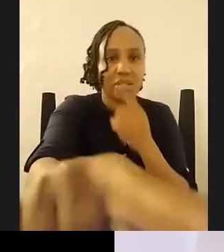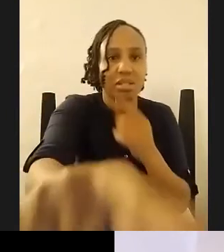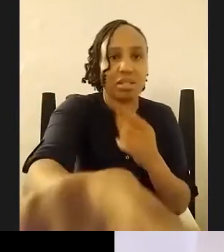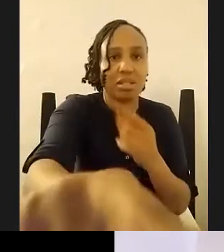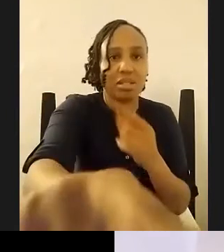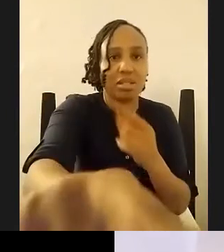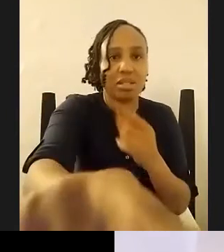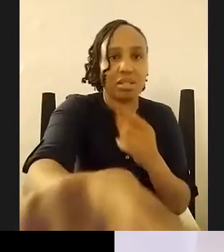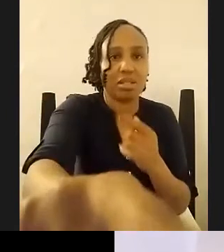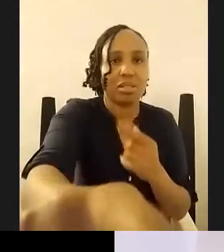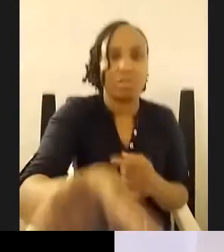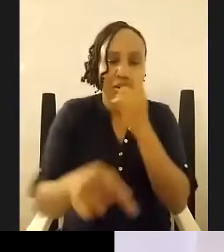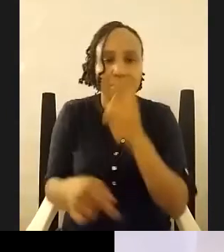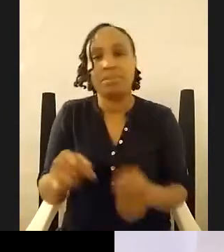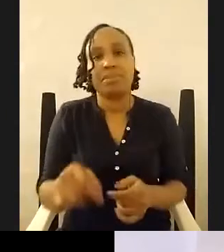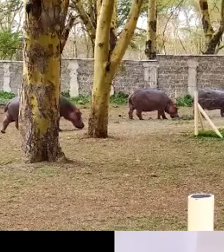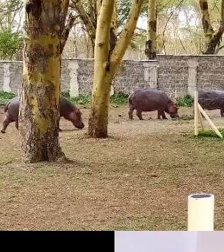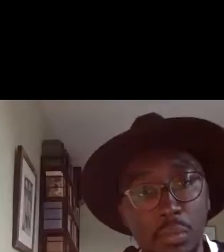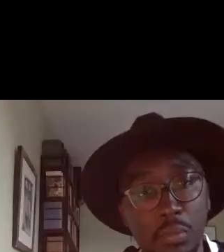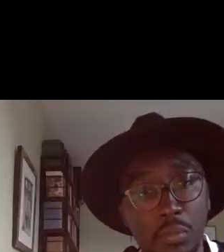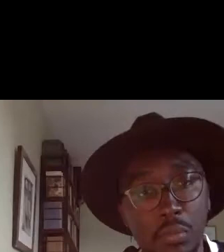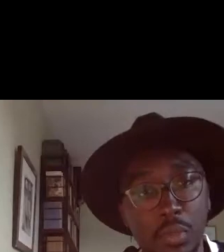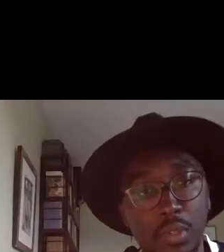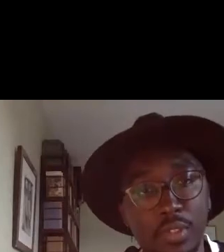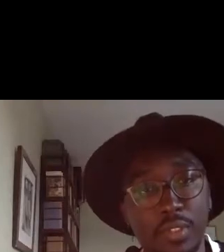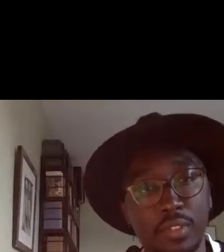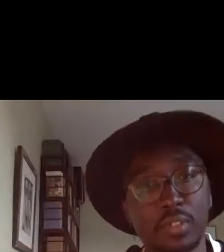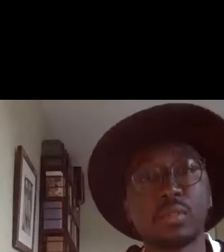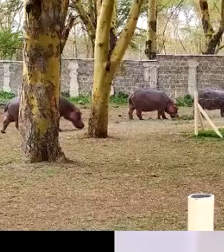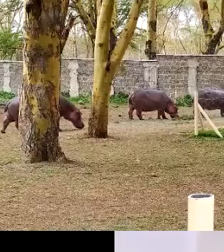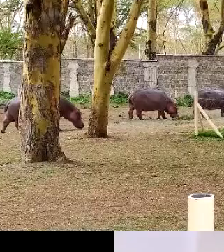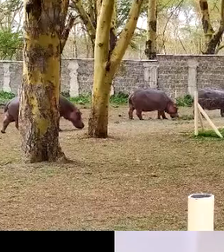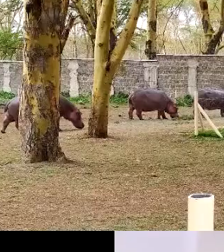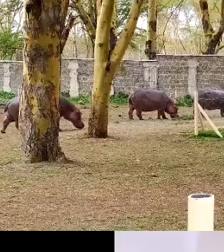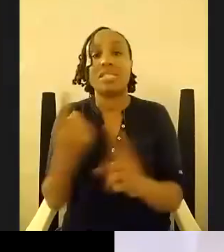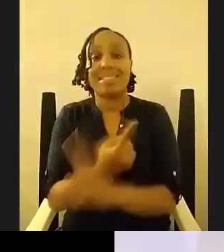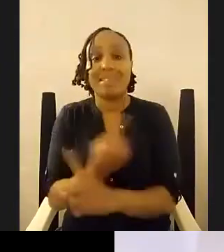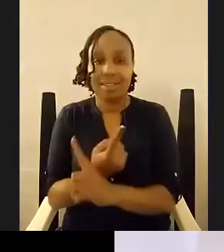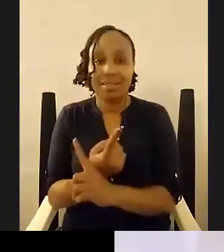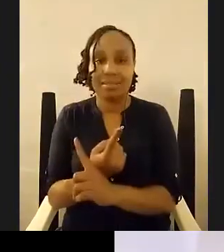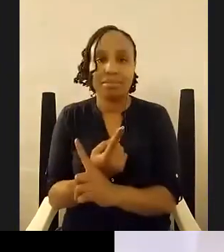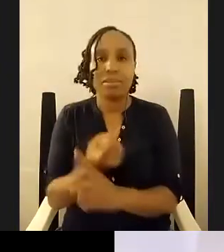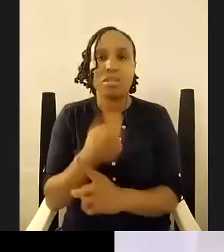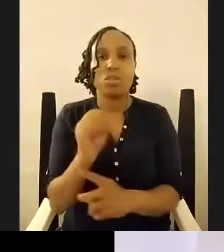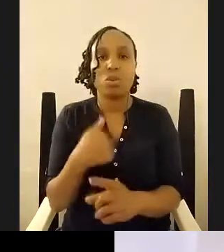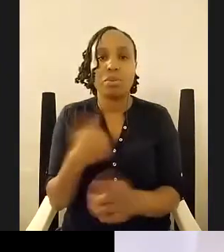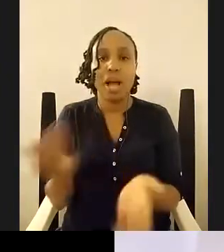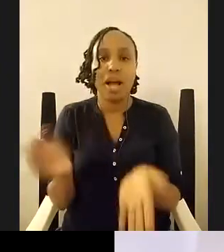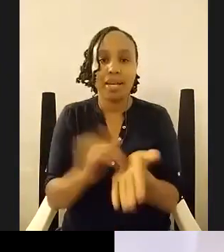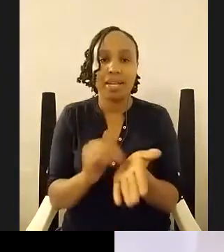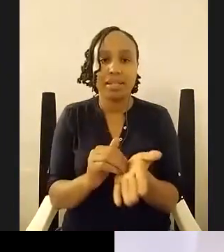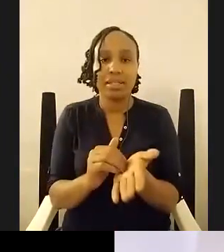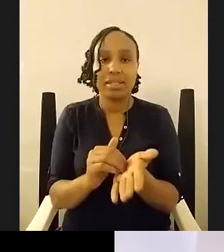much real life you can borrow from it but once it gets to the page it's different and so again you know try the closing answer is